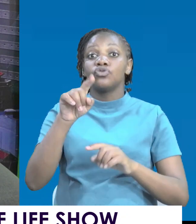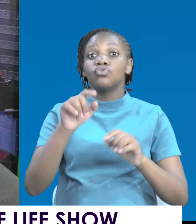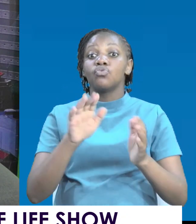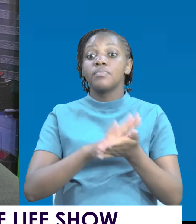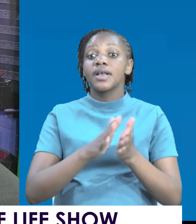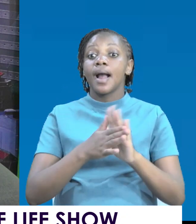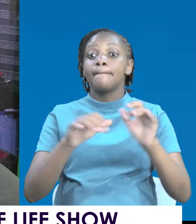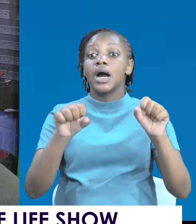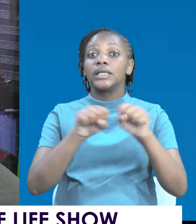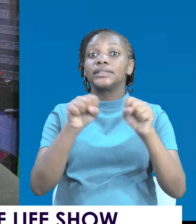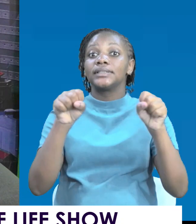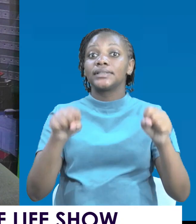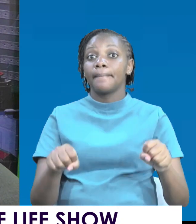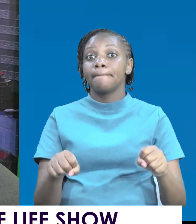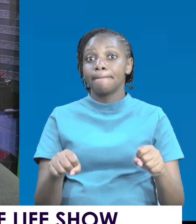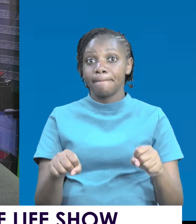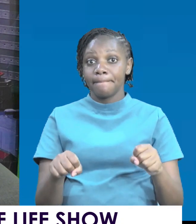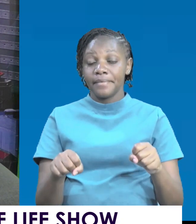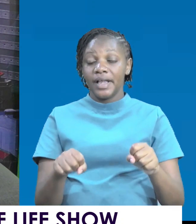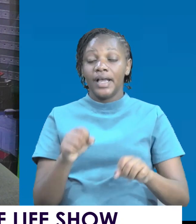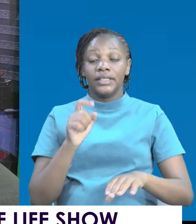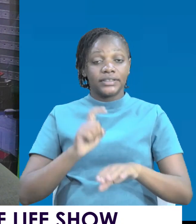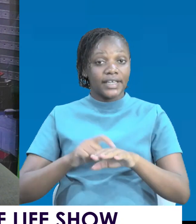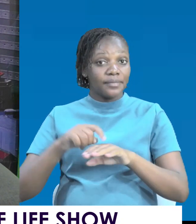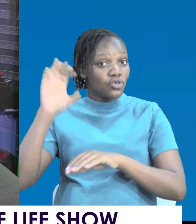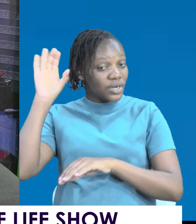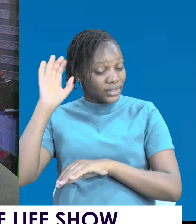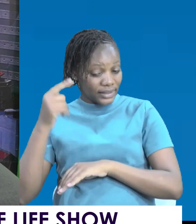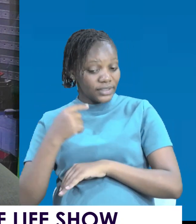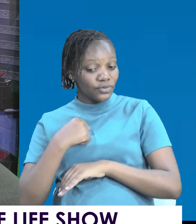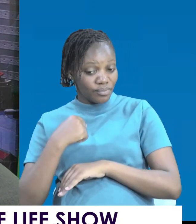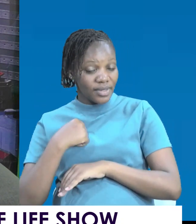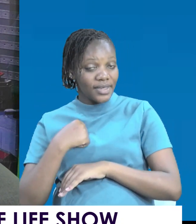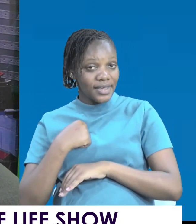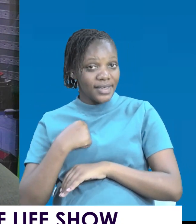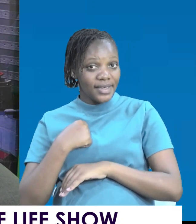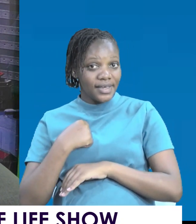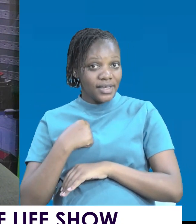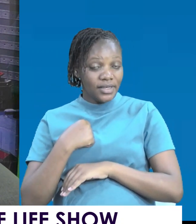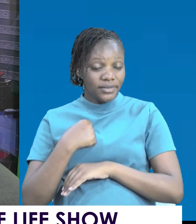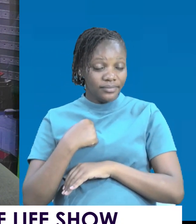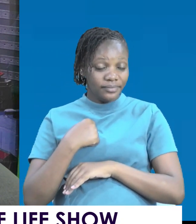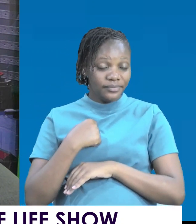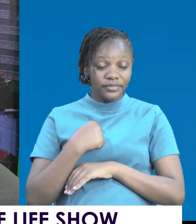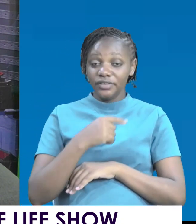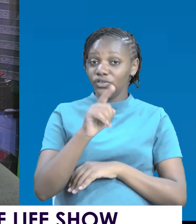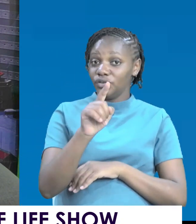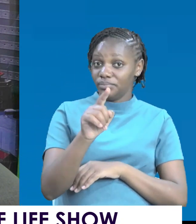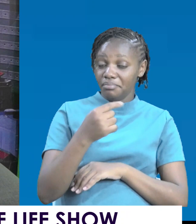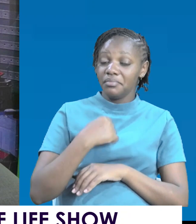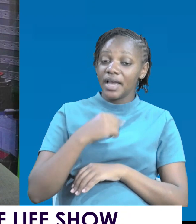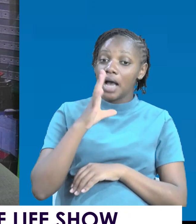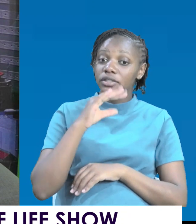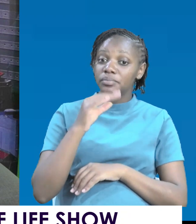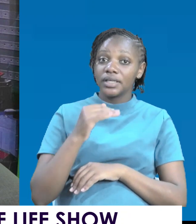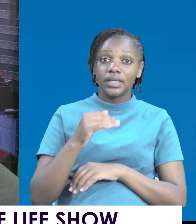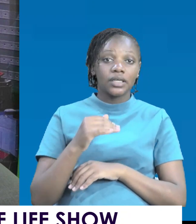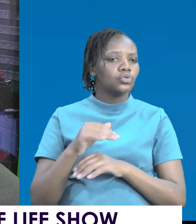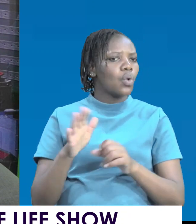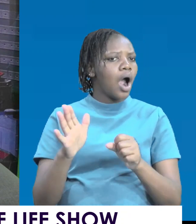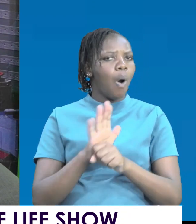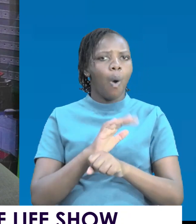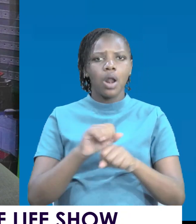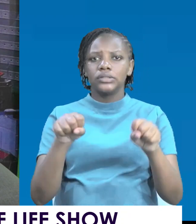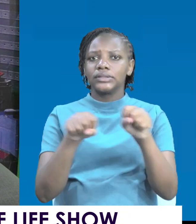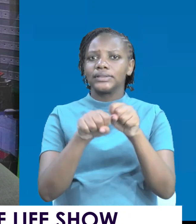You are a system. As you are listening to me, you are not just one person. I am talking to a whole system.